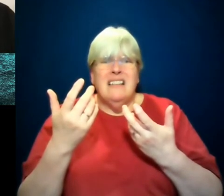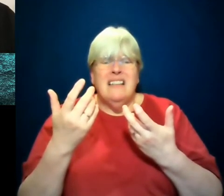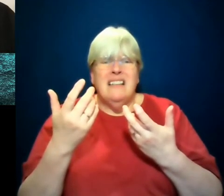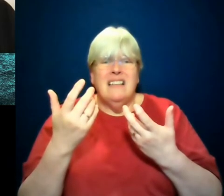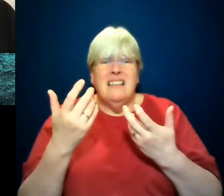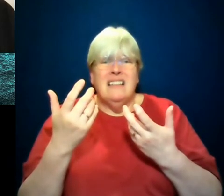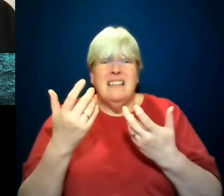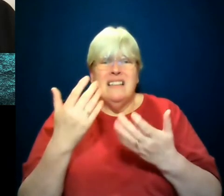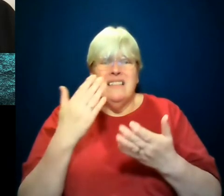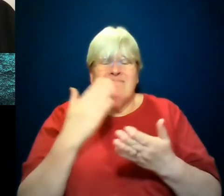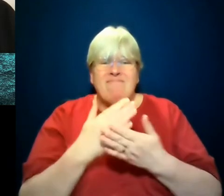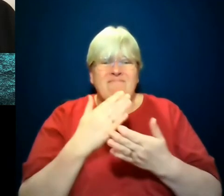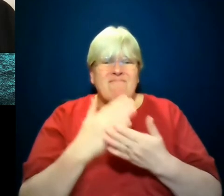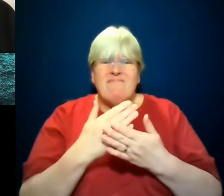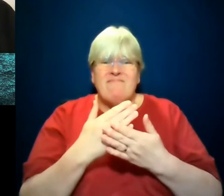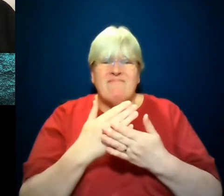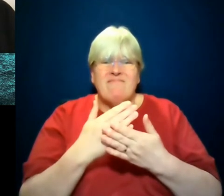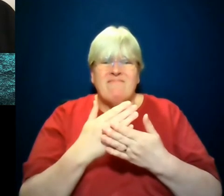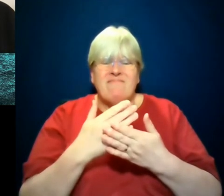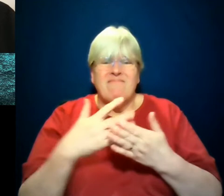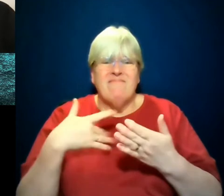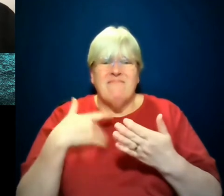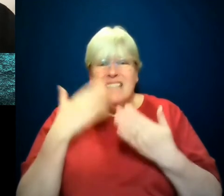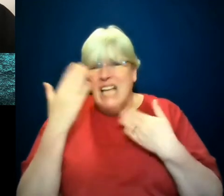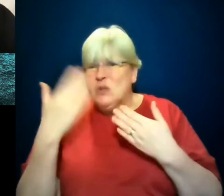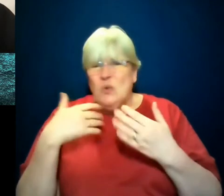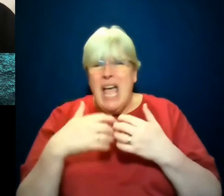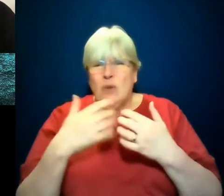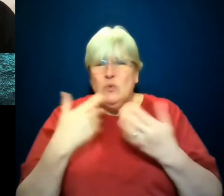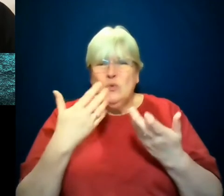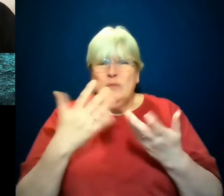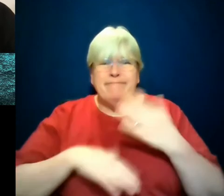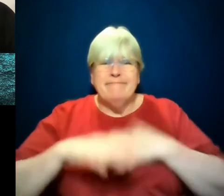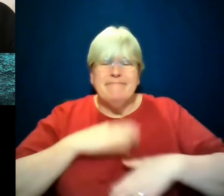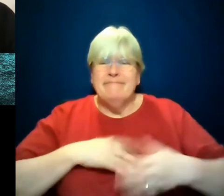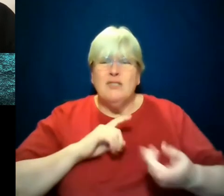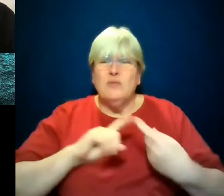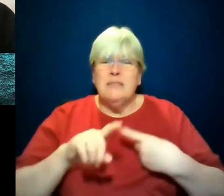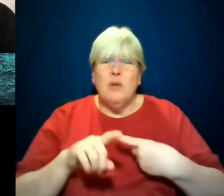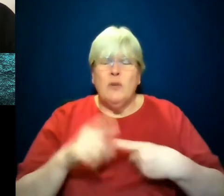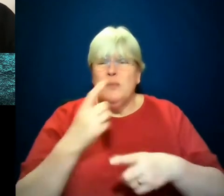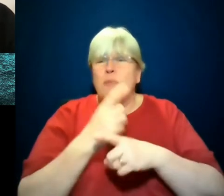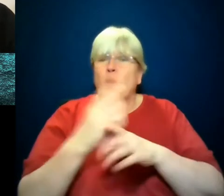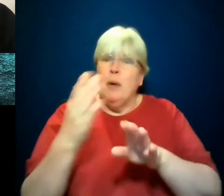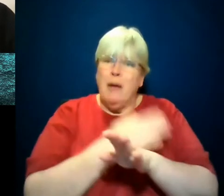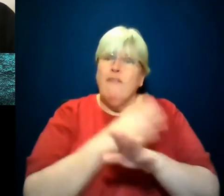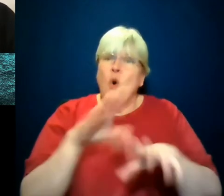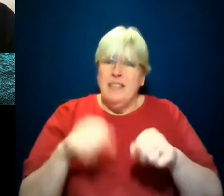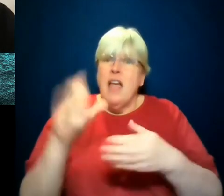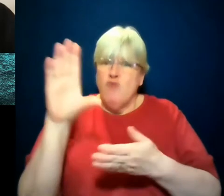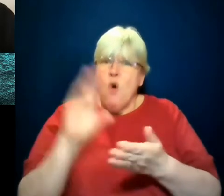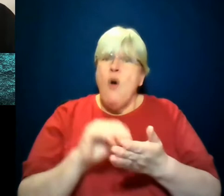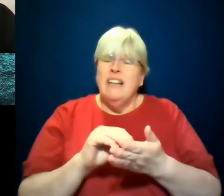that the election was stolen. I don't, I don't, I don't know. And I mean, we spoke a little bit earlier before we started recording, and I was talking about